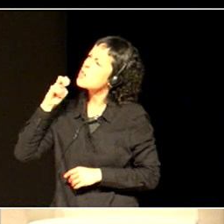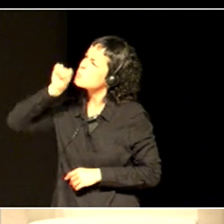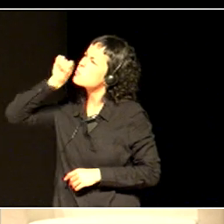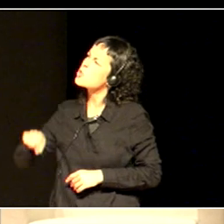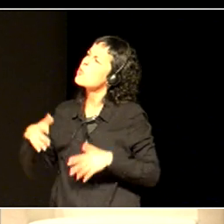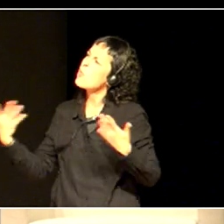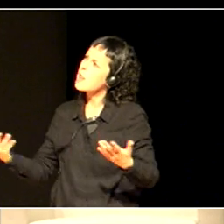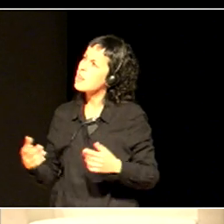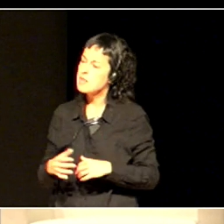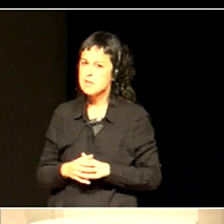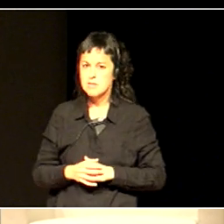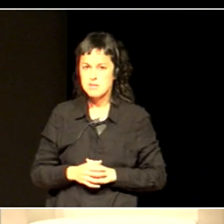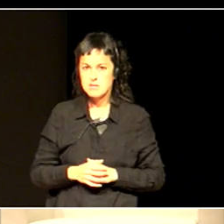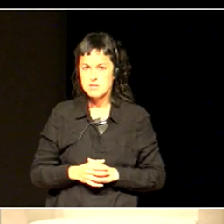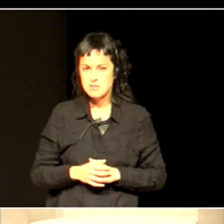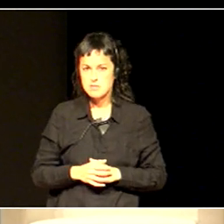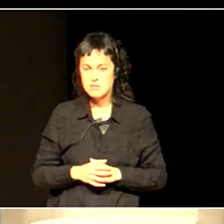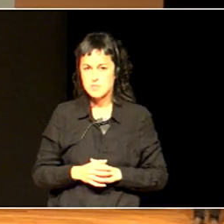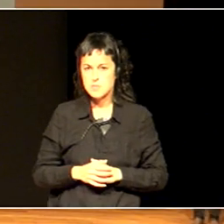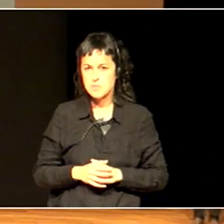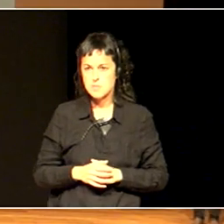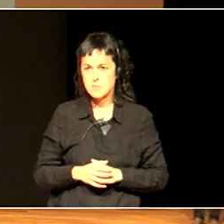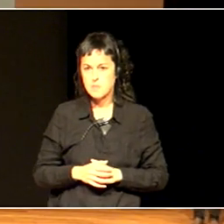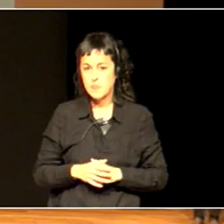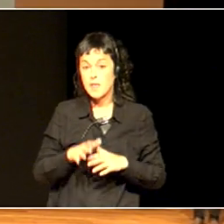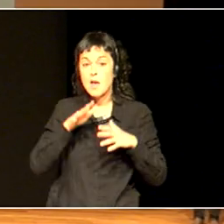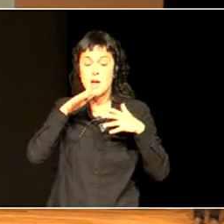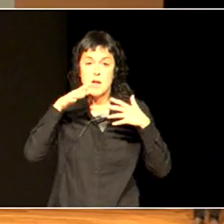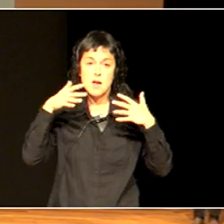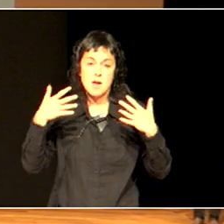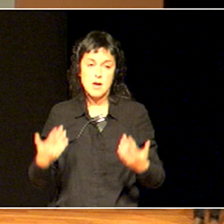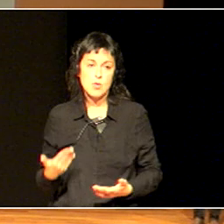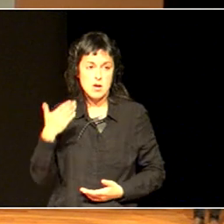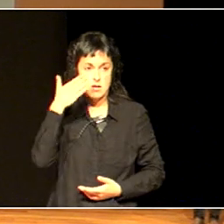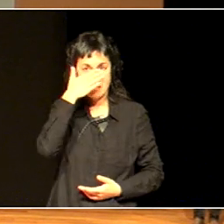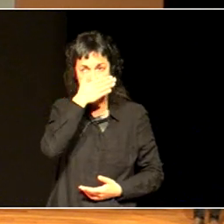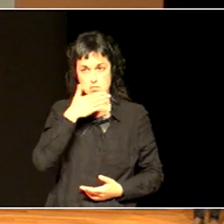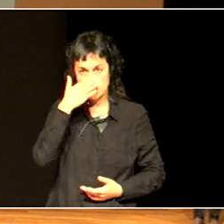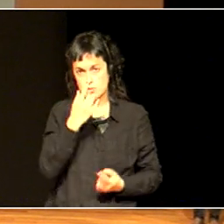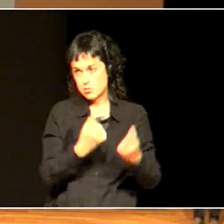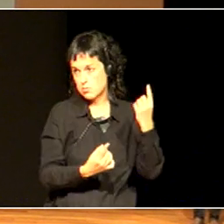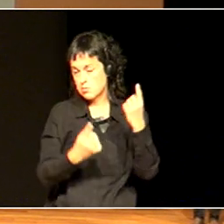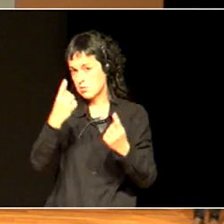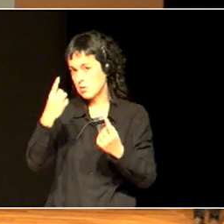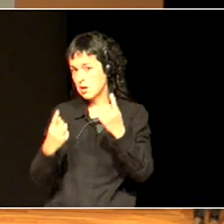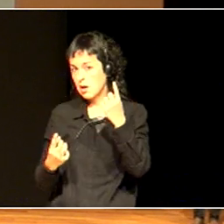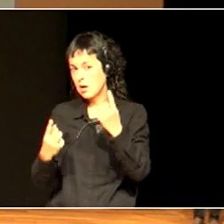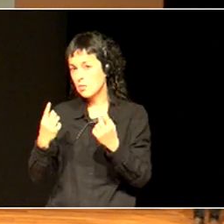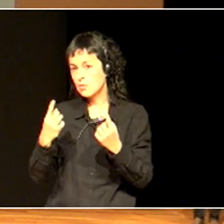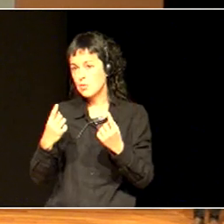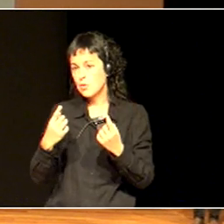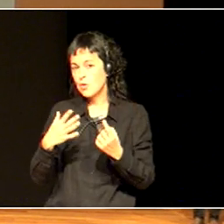Now, in some schools, that would be an upsetting remark, and you would say, well, what a naughty